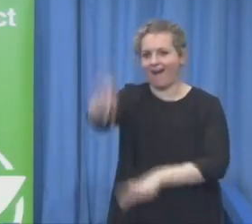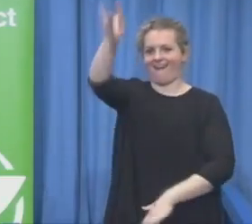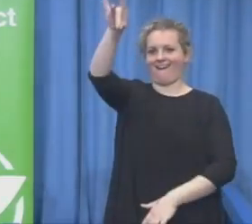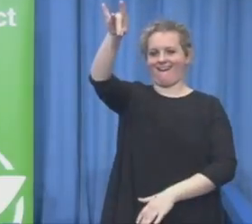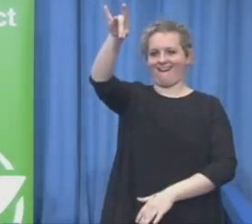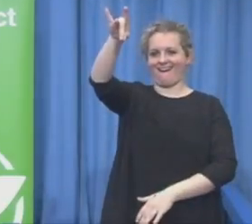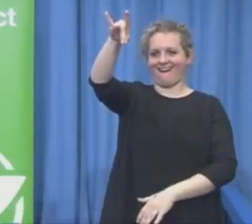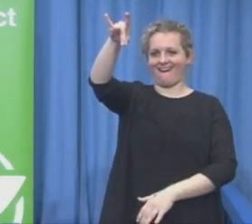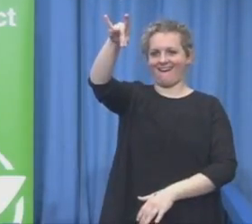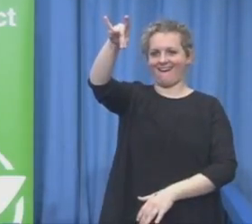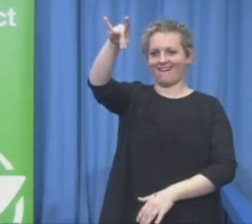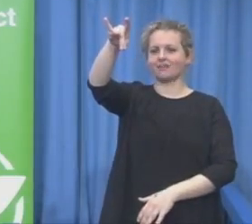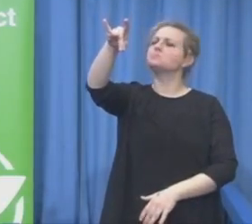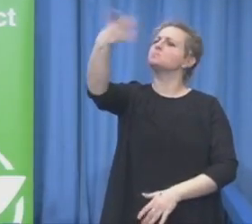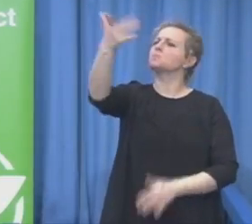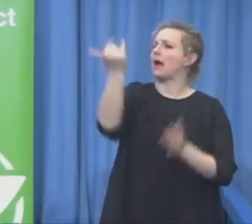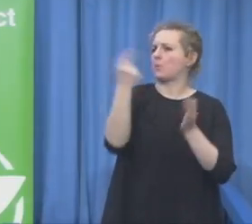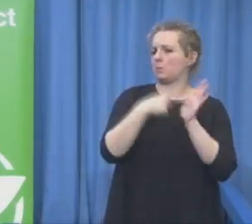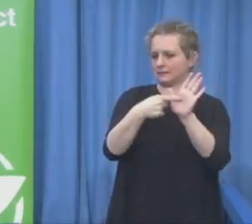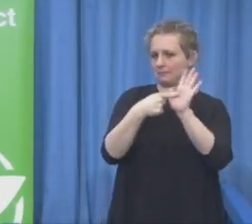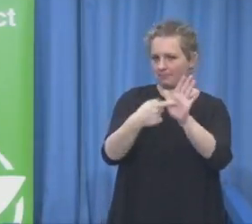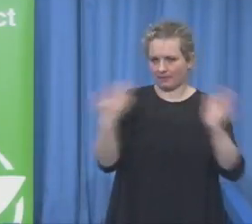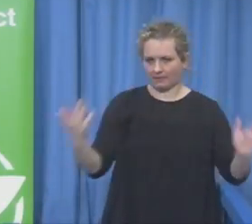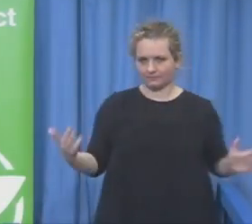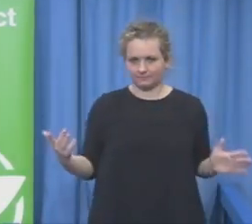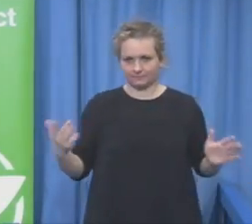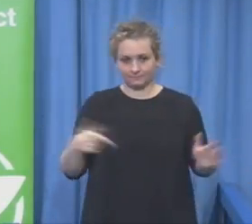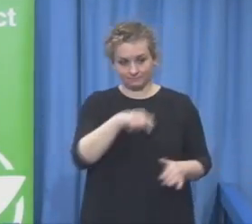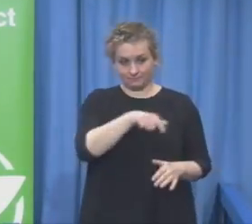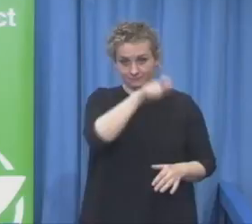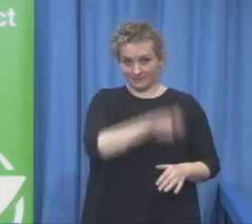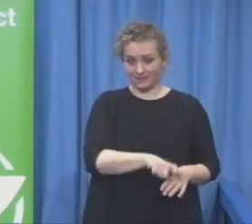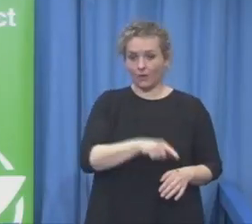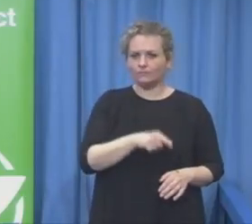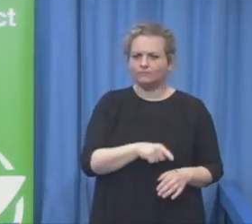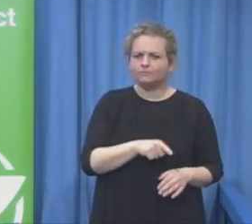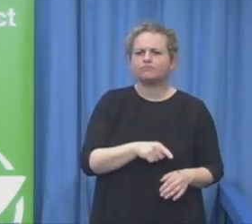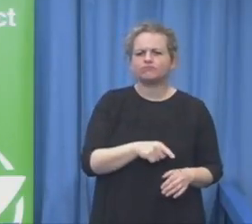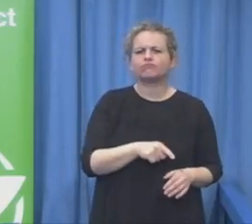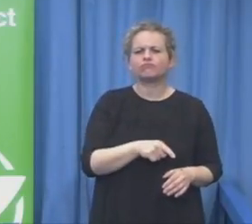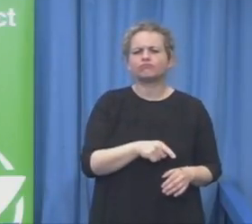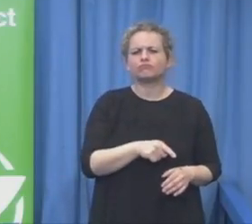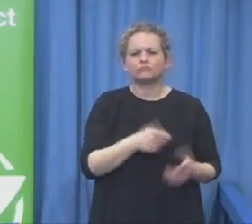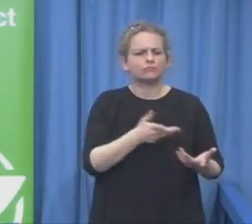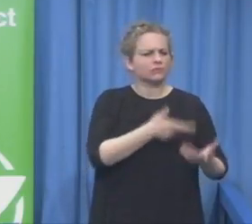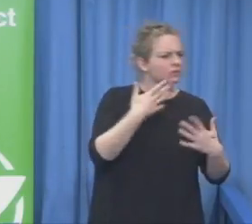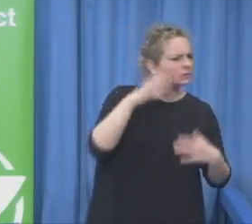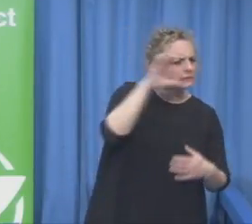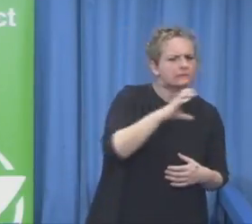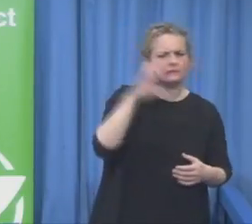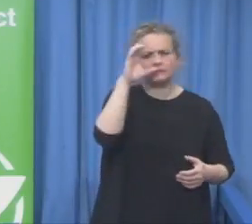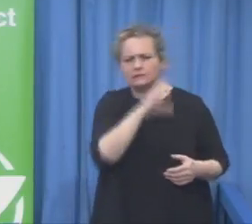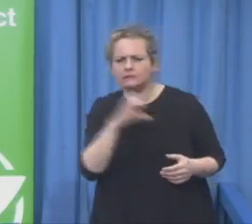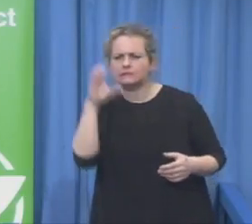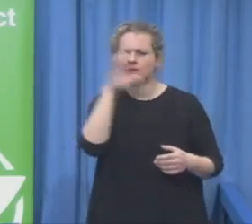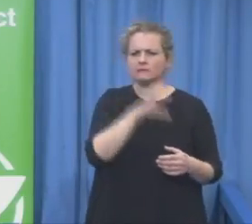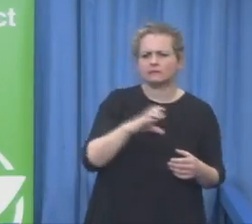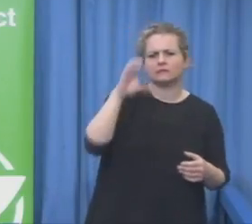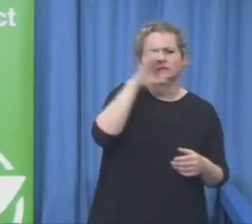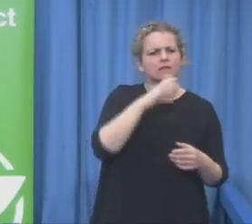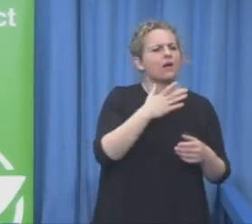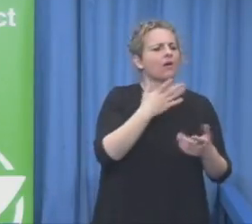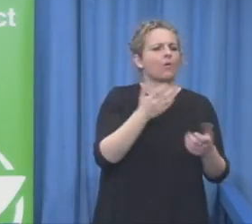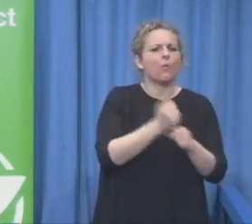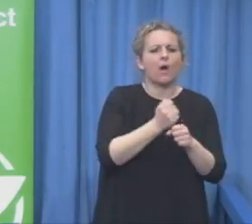for persons with disabilities in Finland, and he got the job there. Of course, he is a rap artist. He wants to perform all the time,